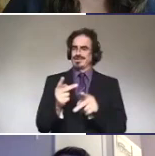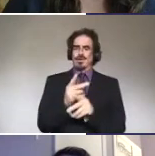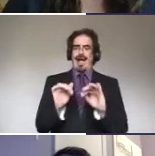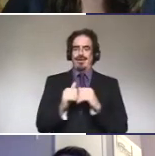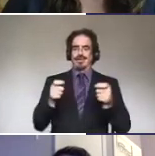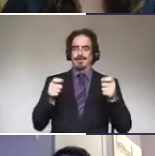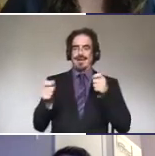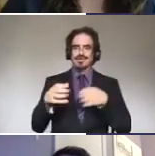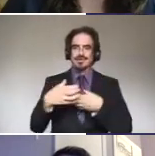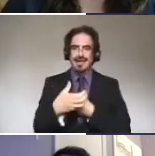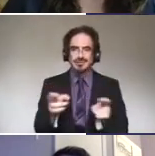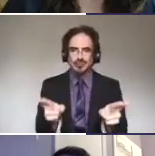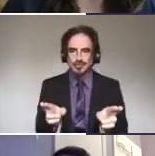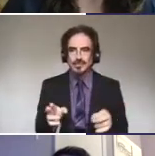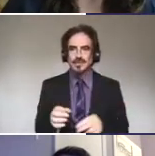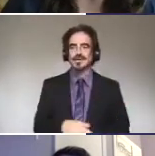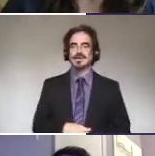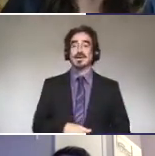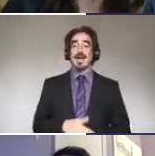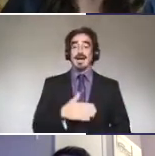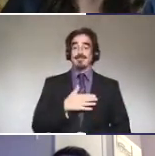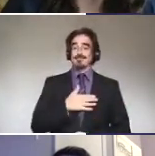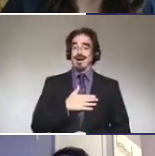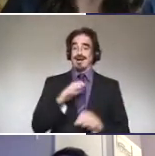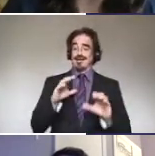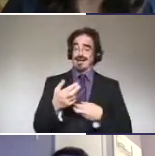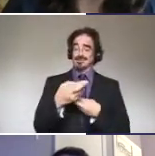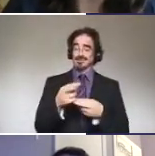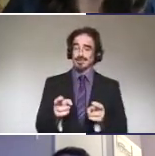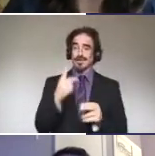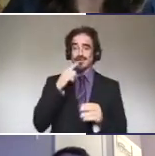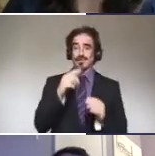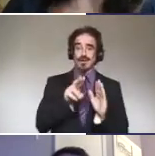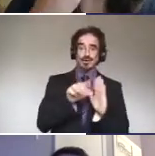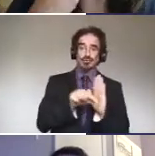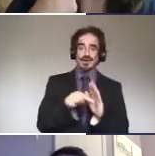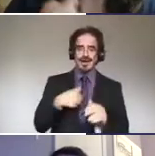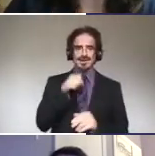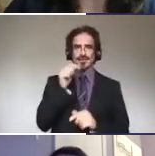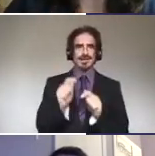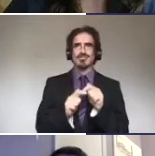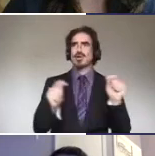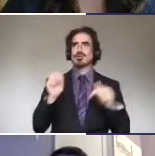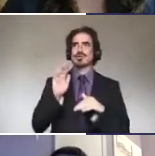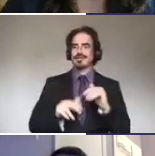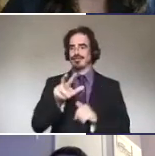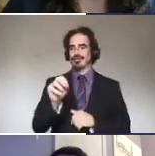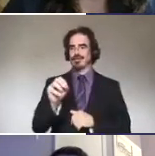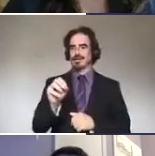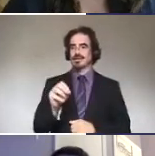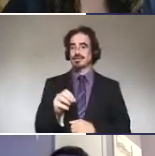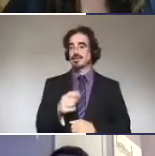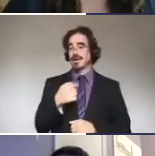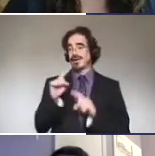How I mean, my classes at that time, even for undergraduate, I don't think I had class larger than 30. I went to a small school.